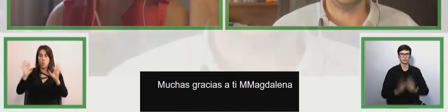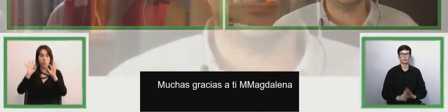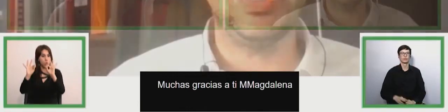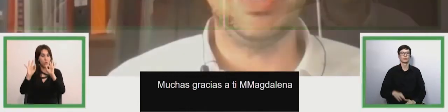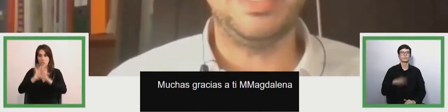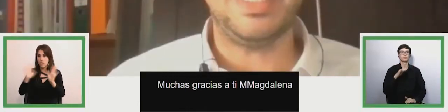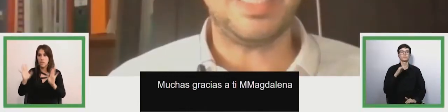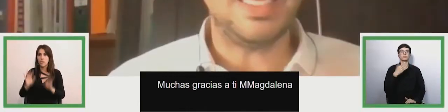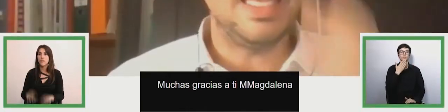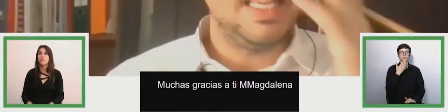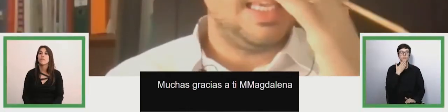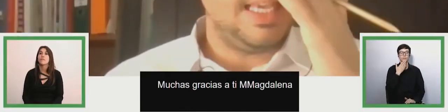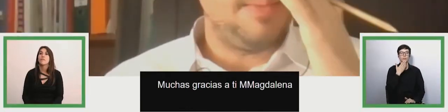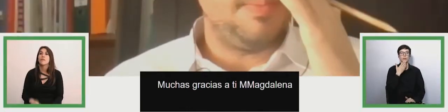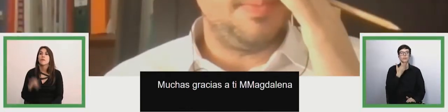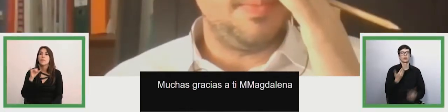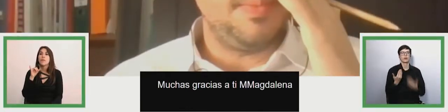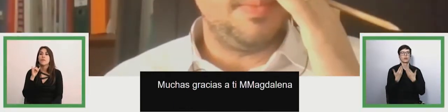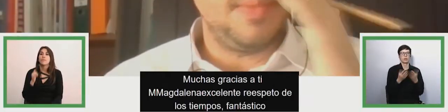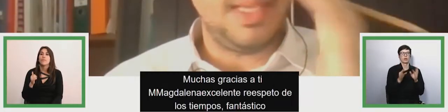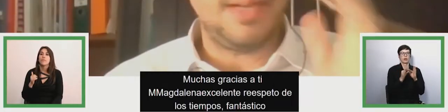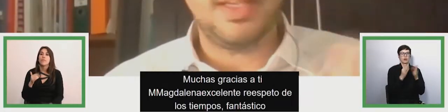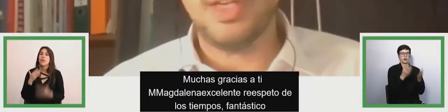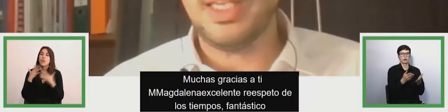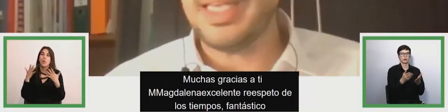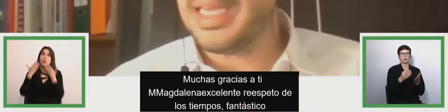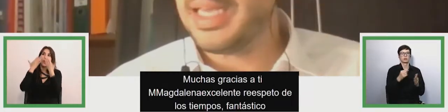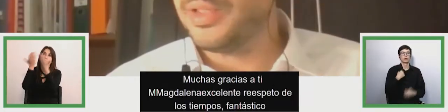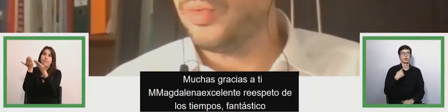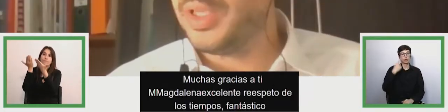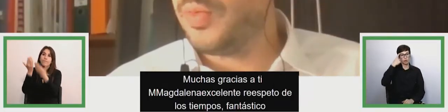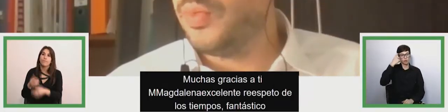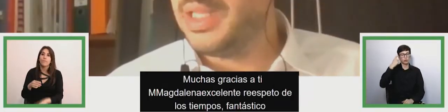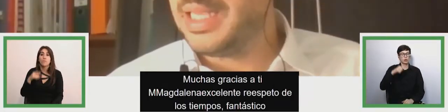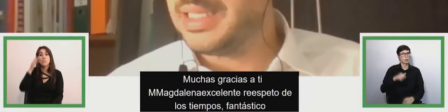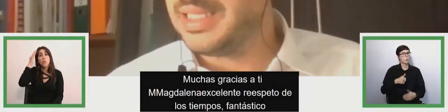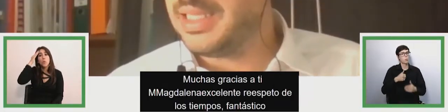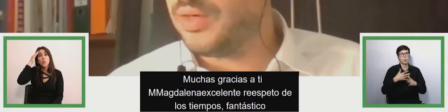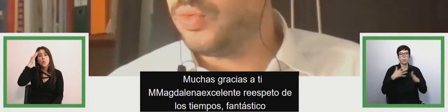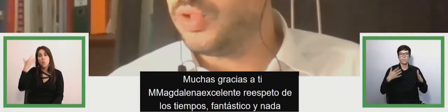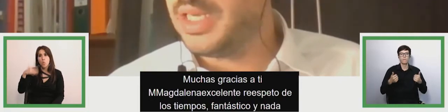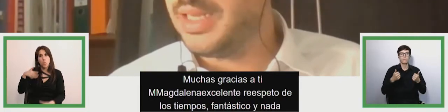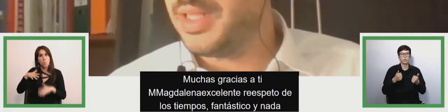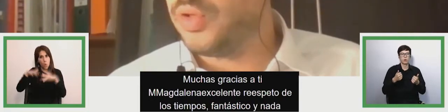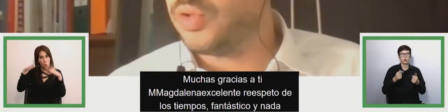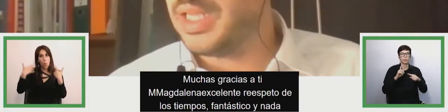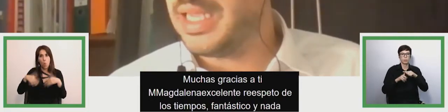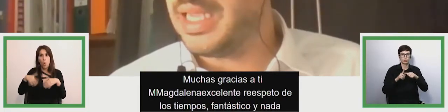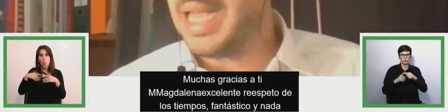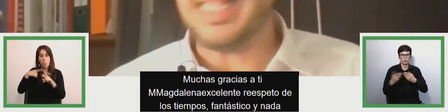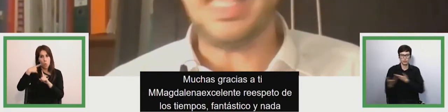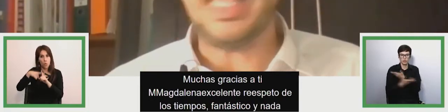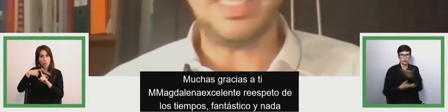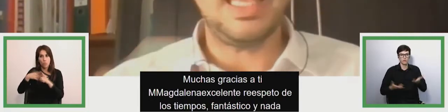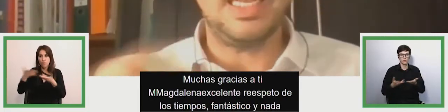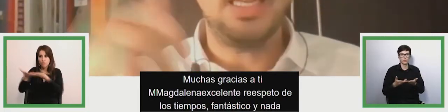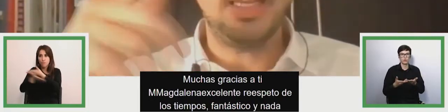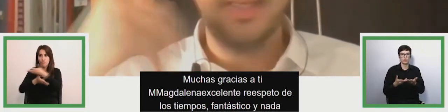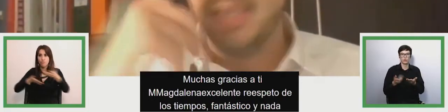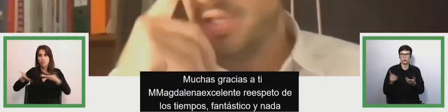and i think it's been very interesting to some elements that